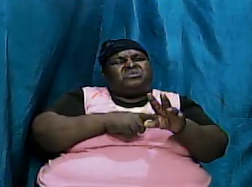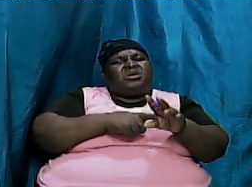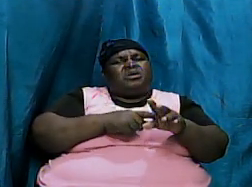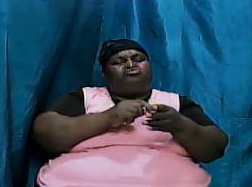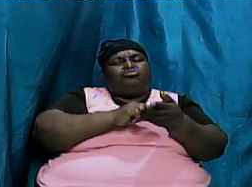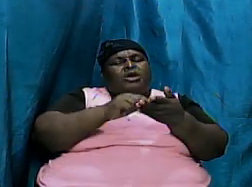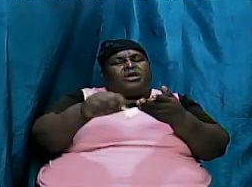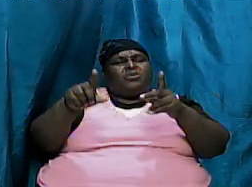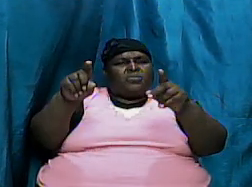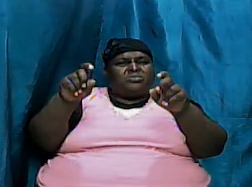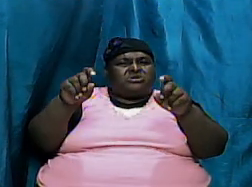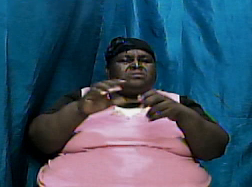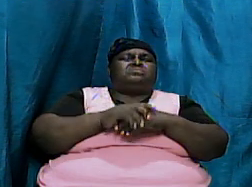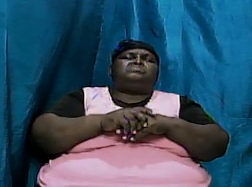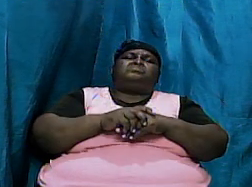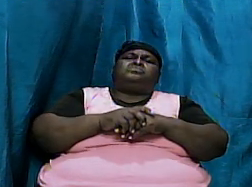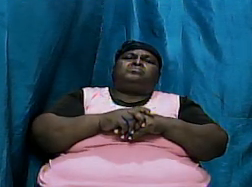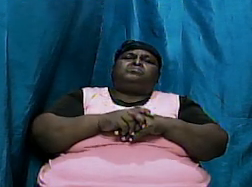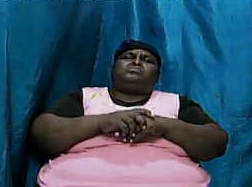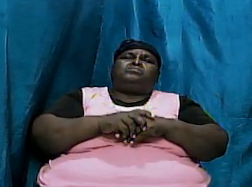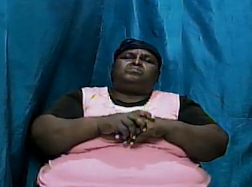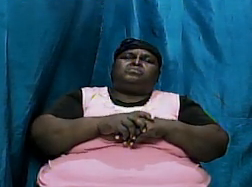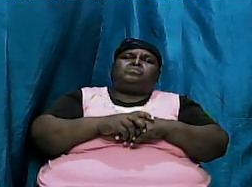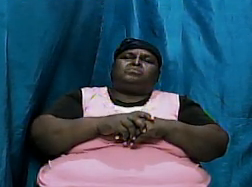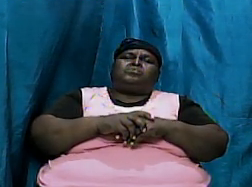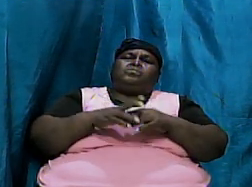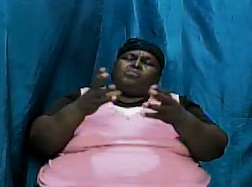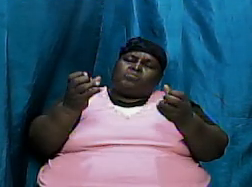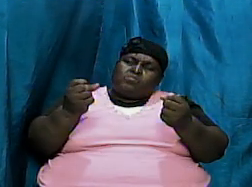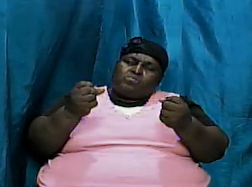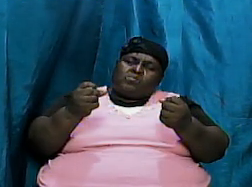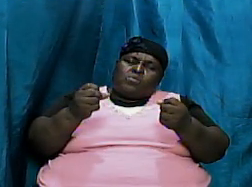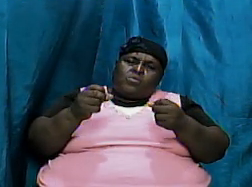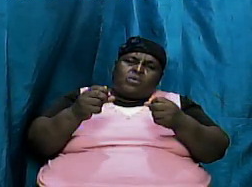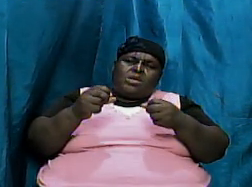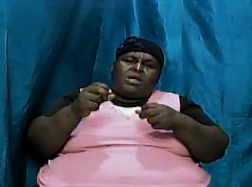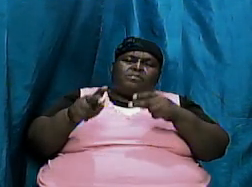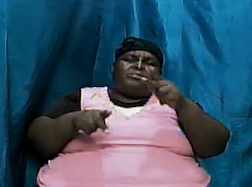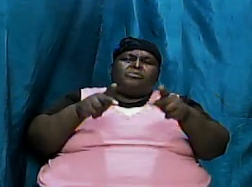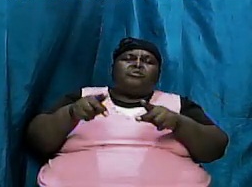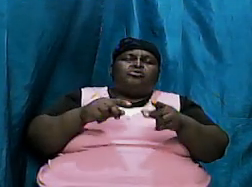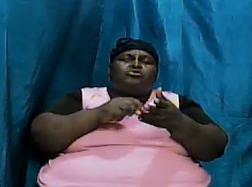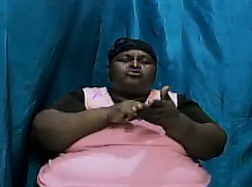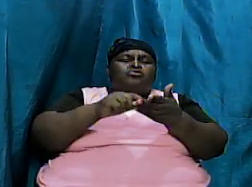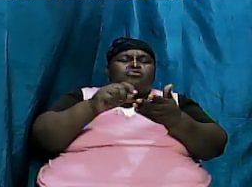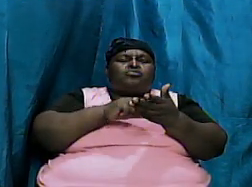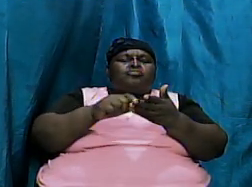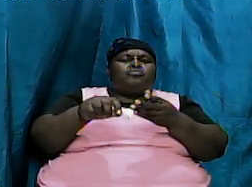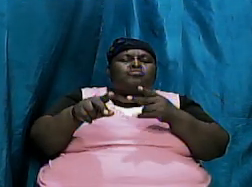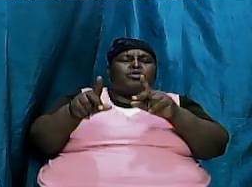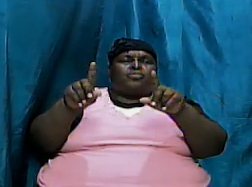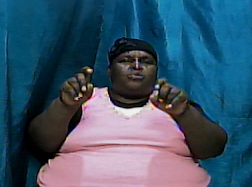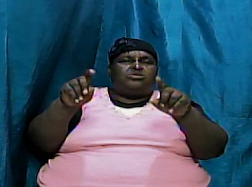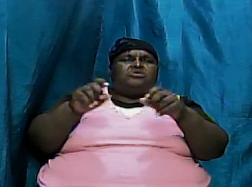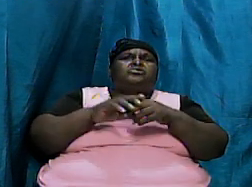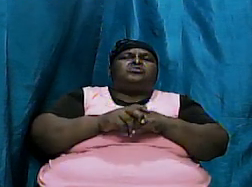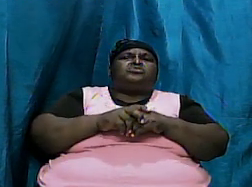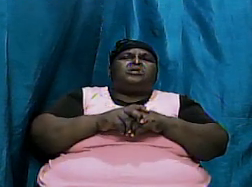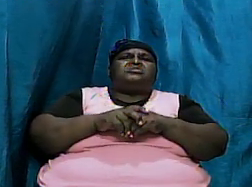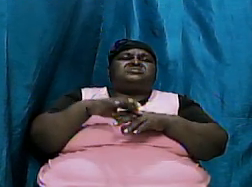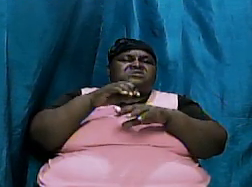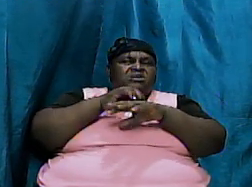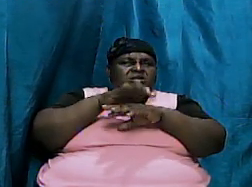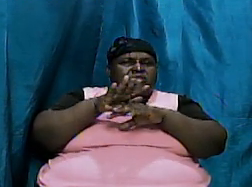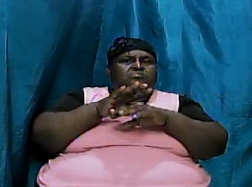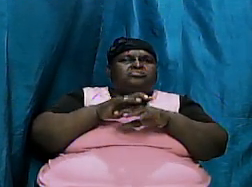start to go into some things I want folks to write questions and send them so we can actually address them and I'm sure